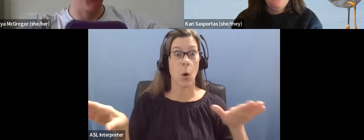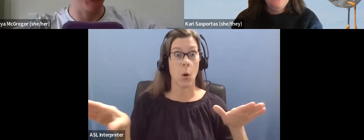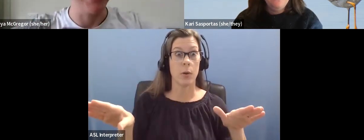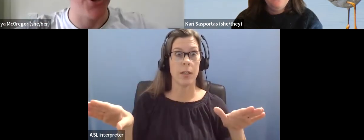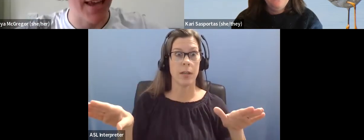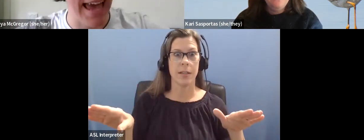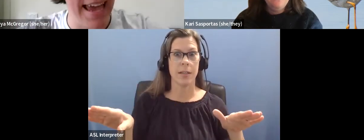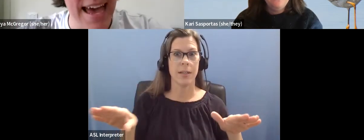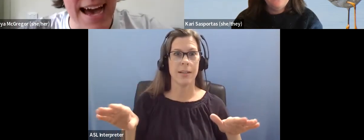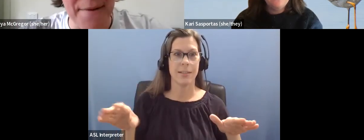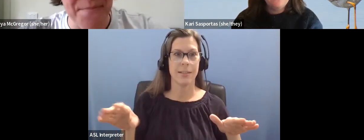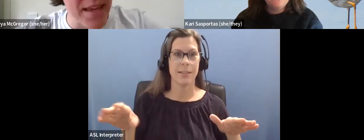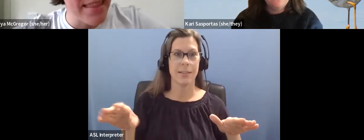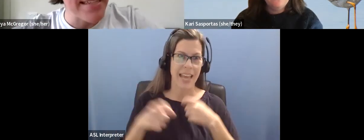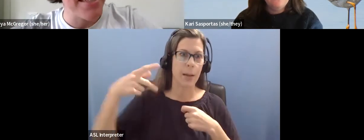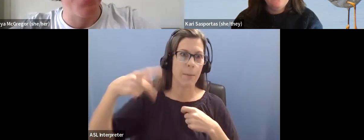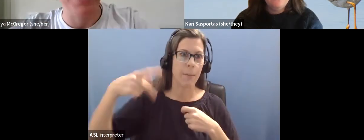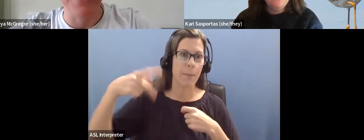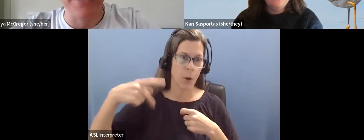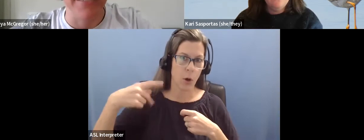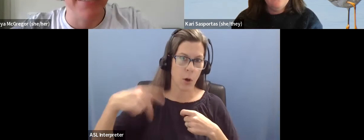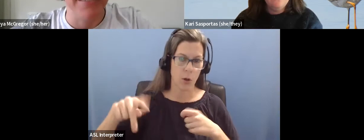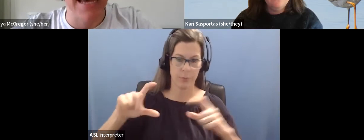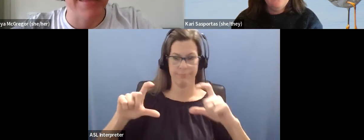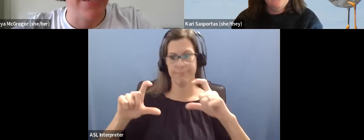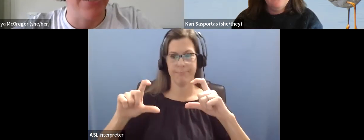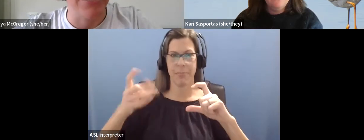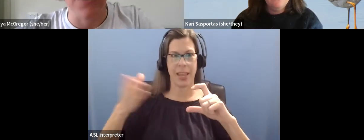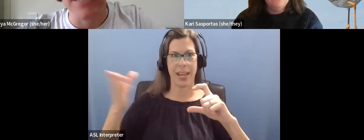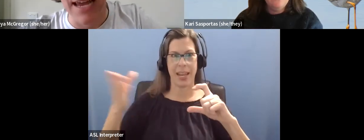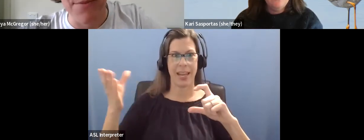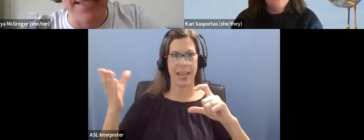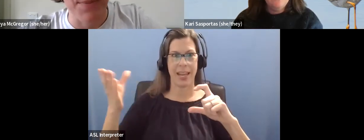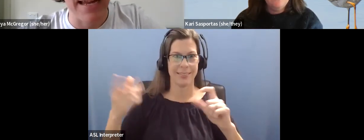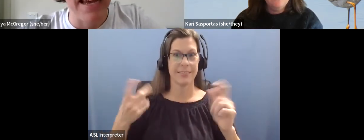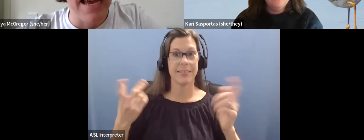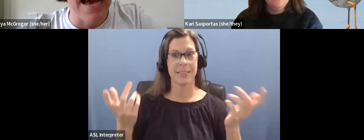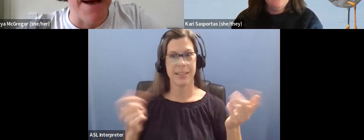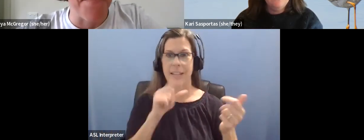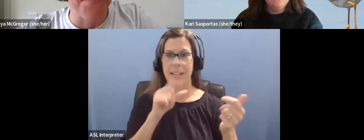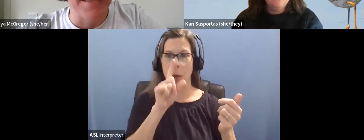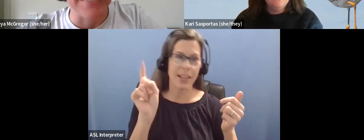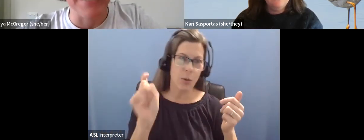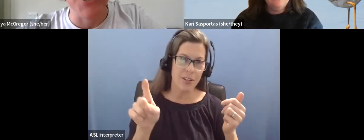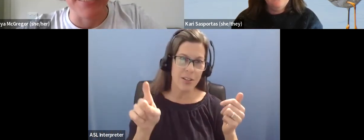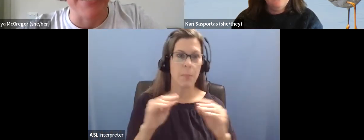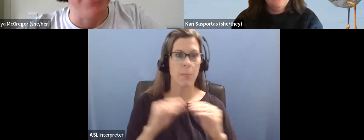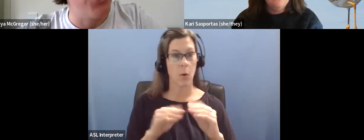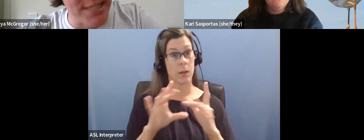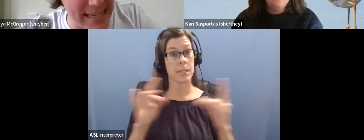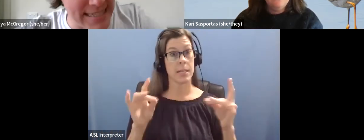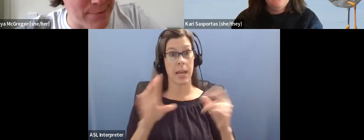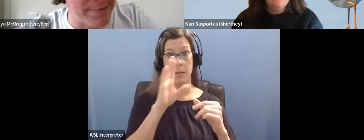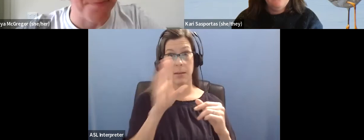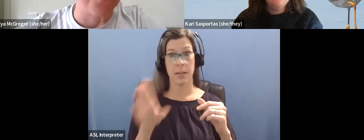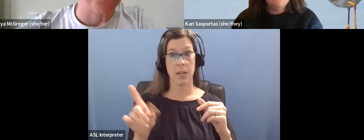This is not good. This is not okay. Um, these aren't so much questions today. They're, they're sort of statements, but, um, this is not a thing that